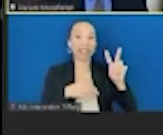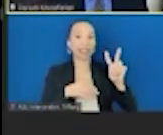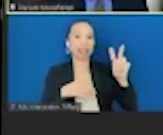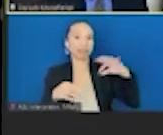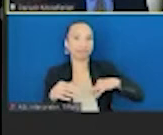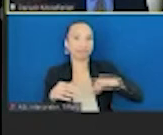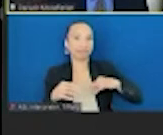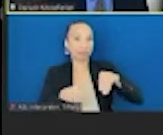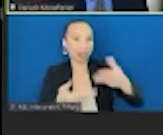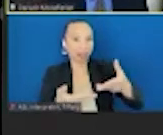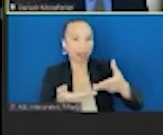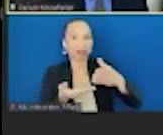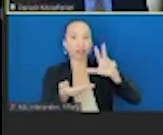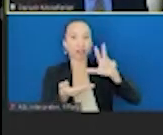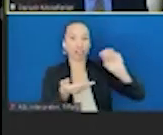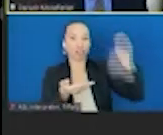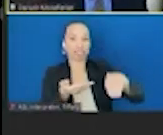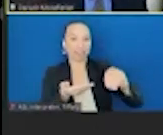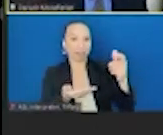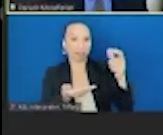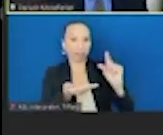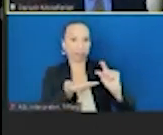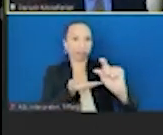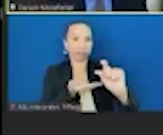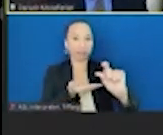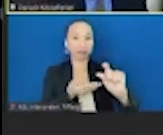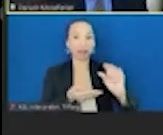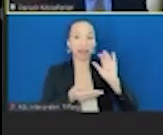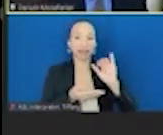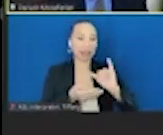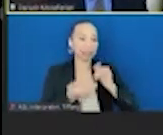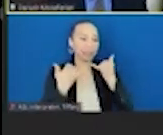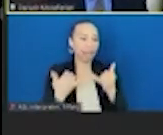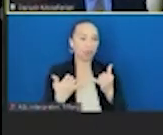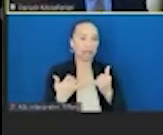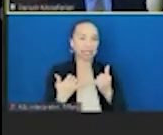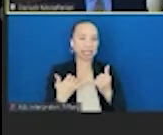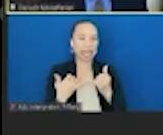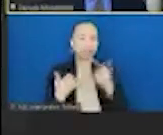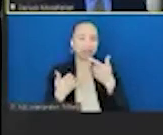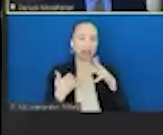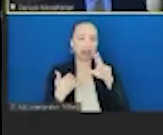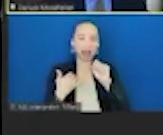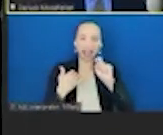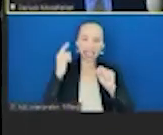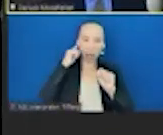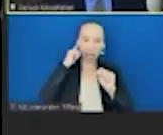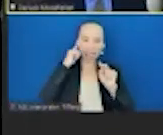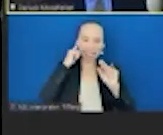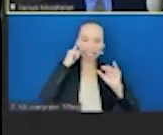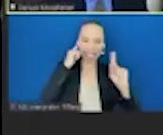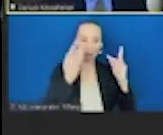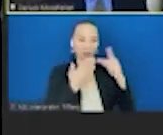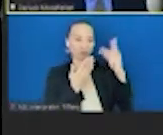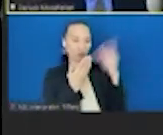is happening now through the GUSNIT program, but the GUSNIT program is very underfunded. In the Farm Bill, there was